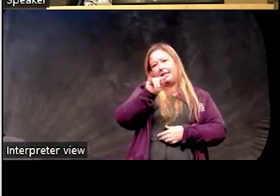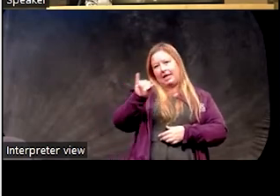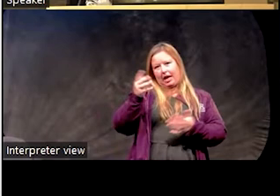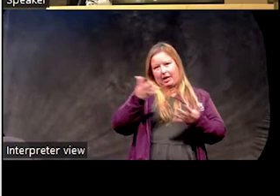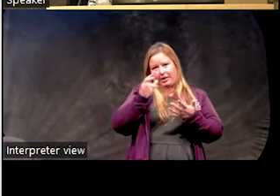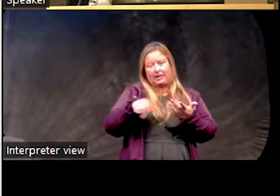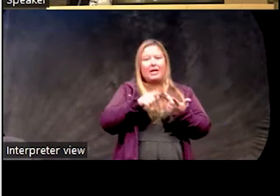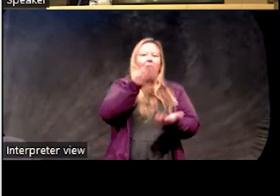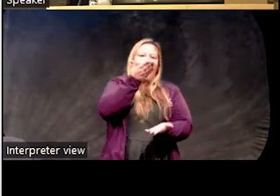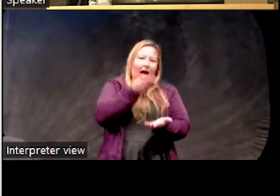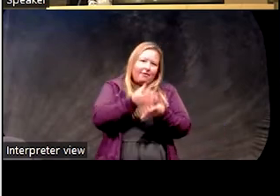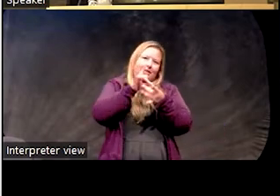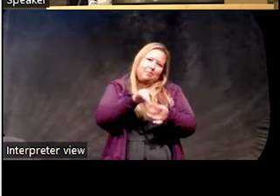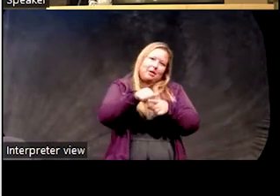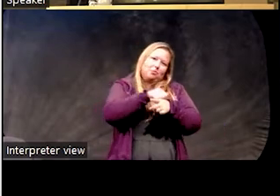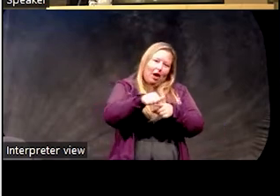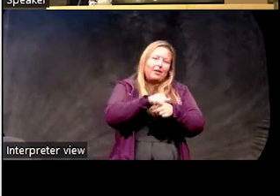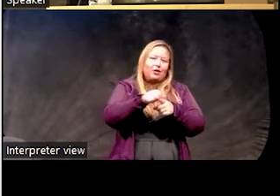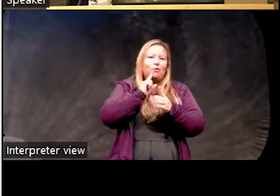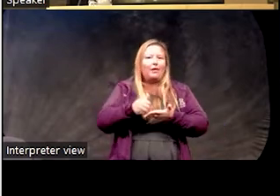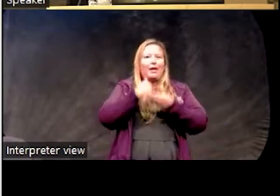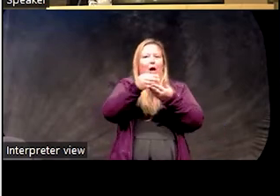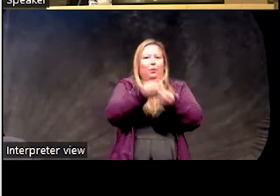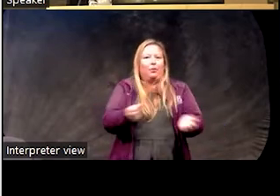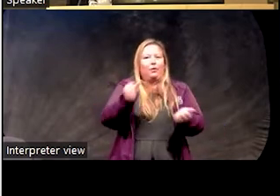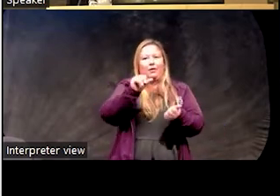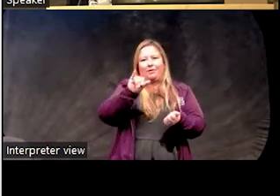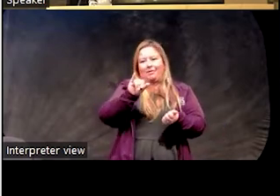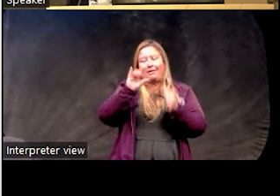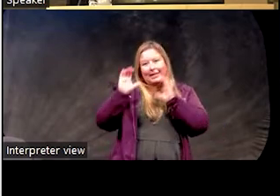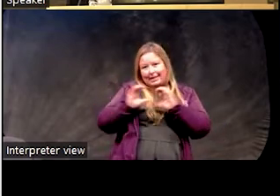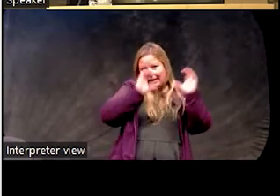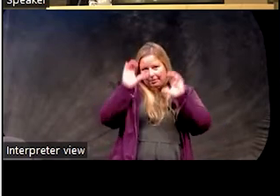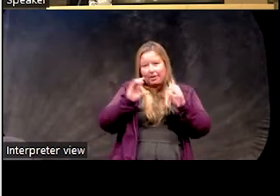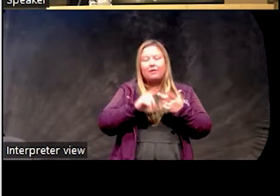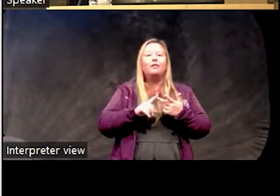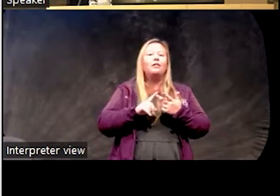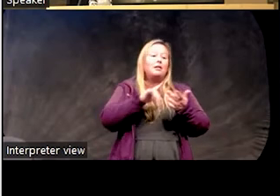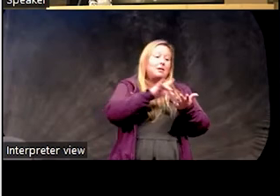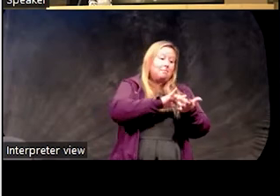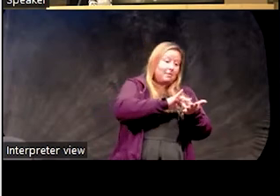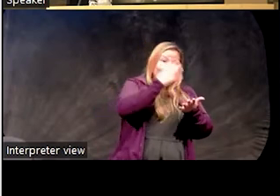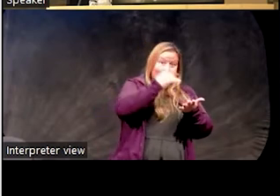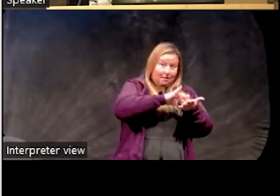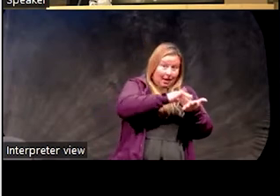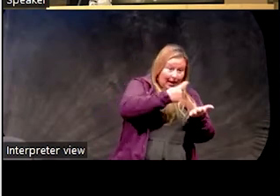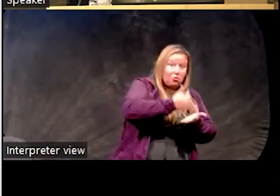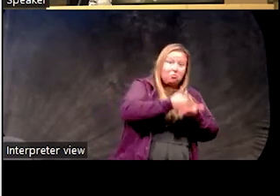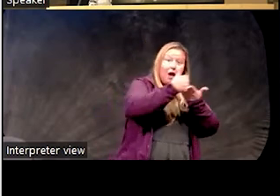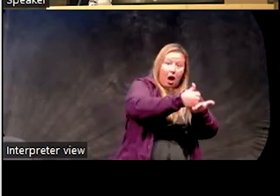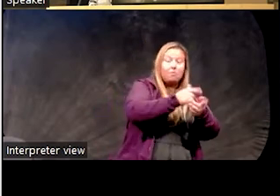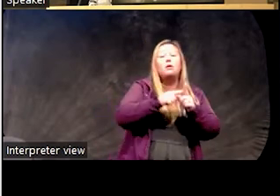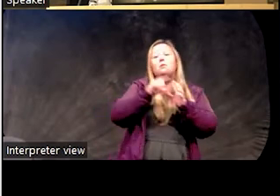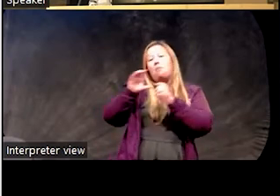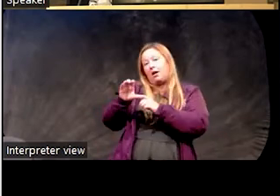-I is an evidence-based practice to treat insomnia. It's found to be just as effective as using sleep medications, except